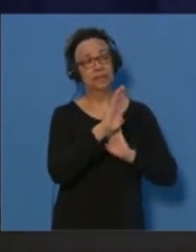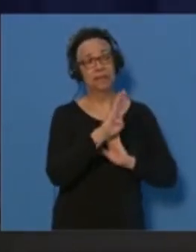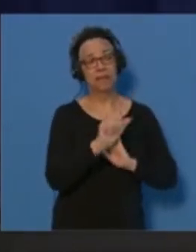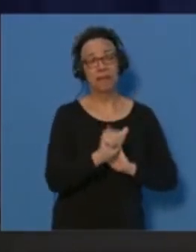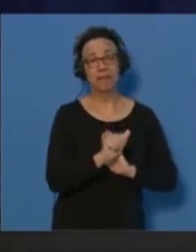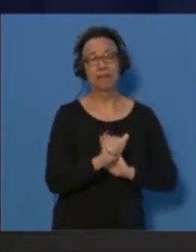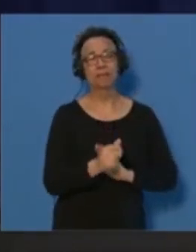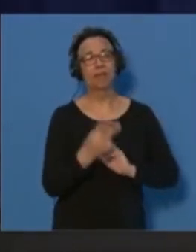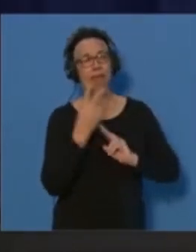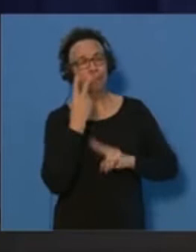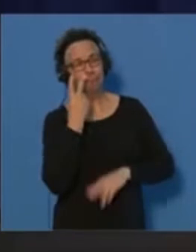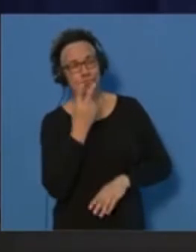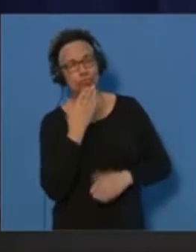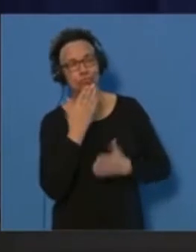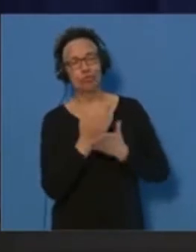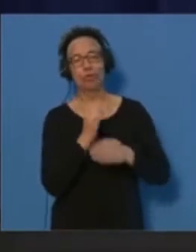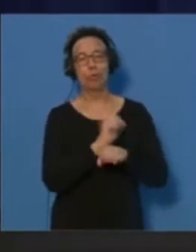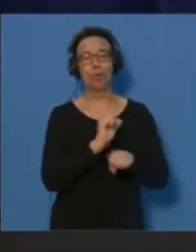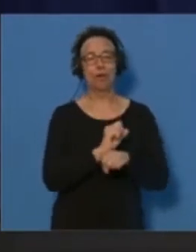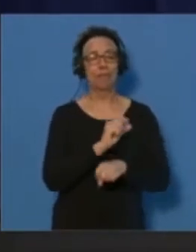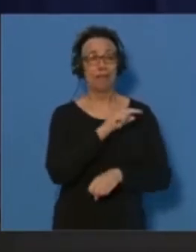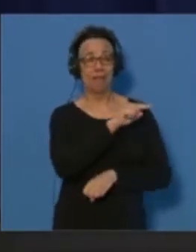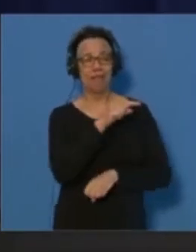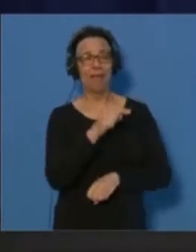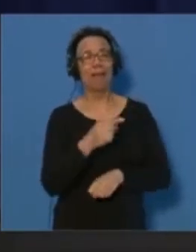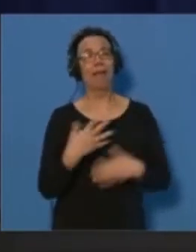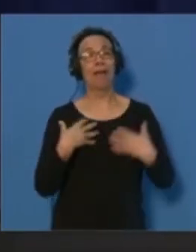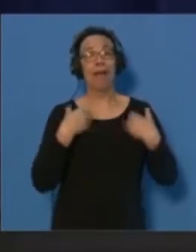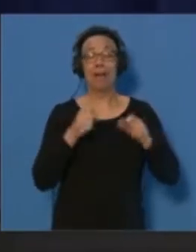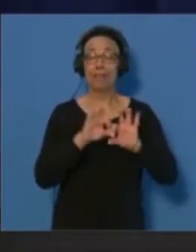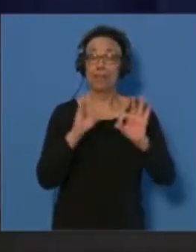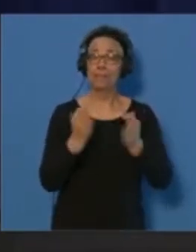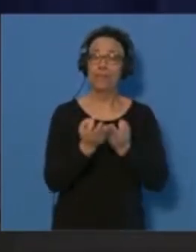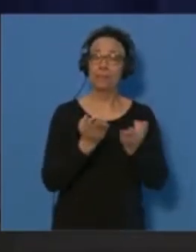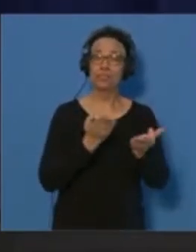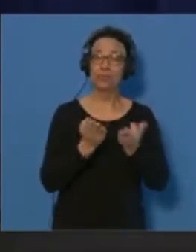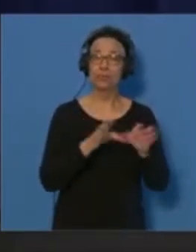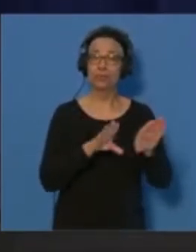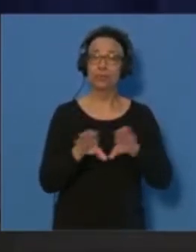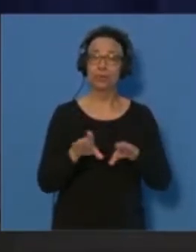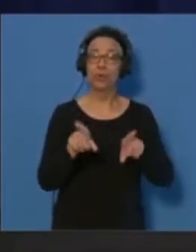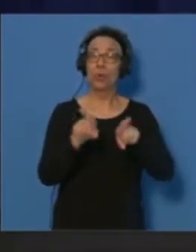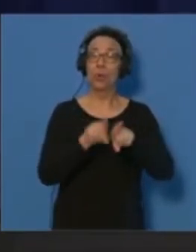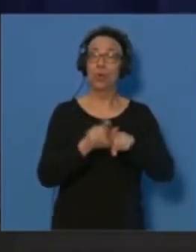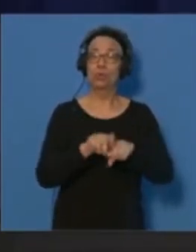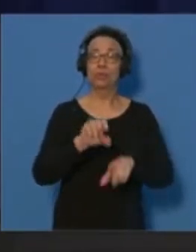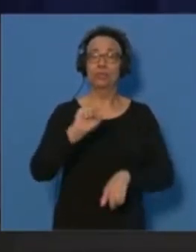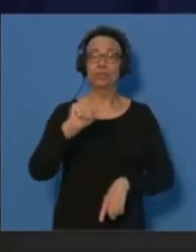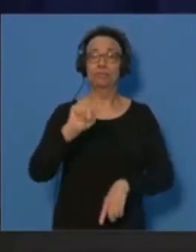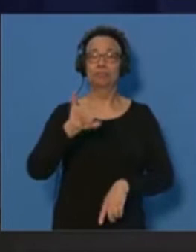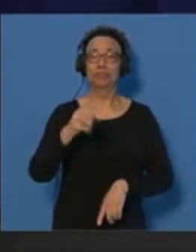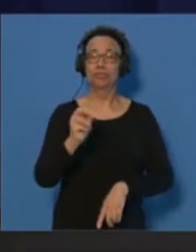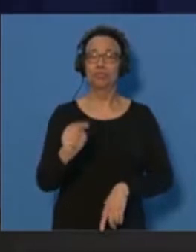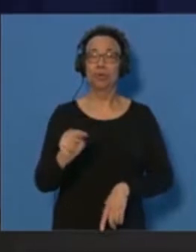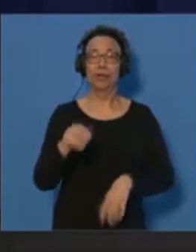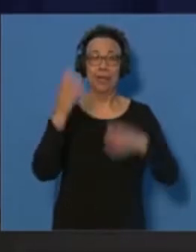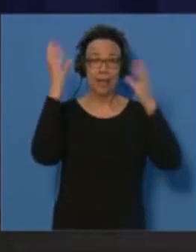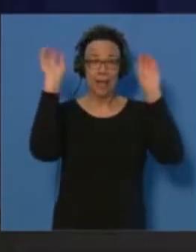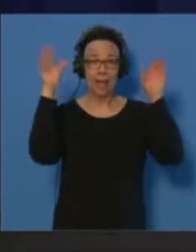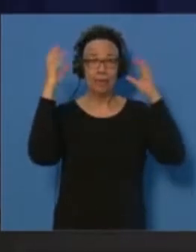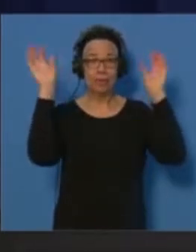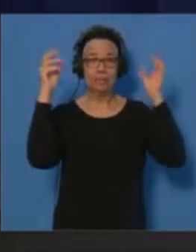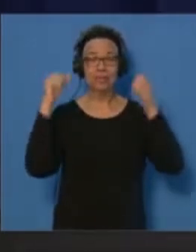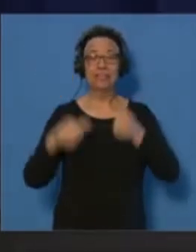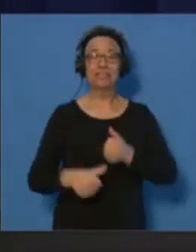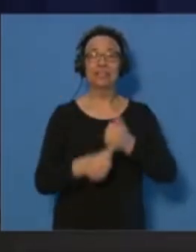out by the Health and Family Services staff there and by members of St John Ambulance assisting our homeless